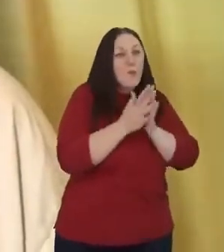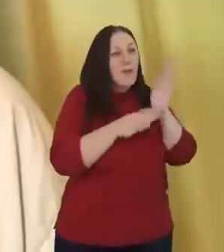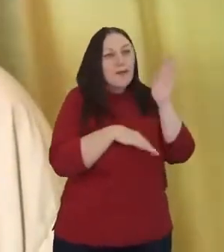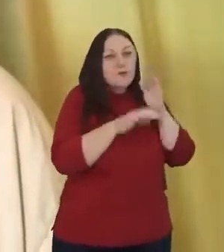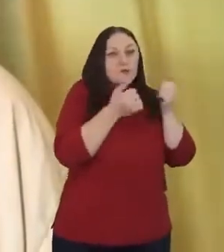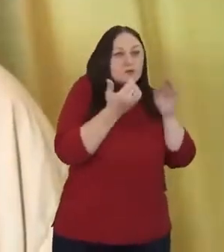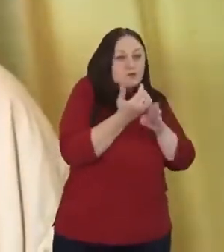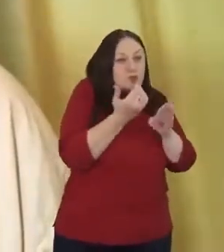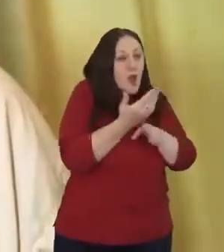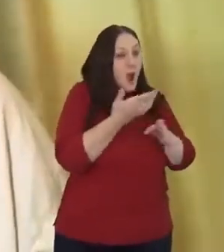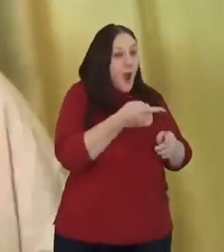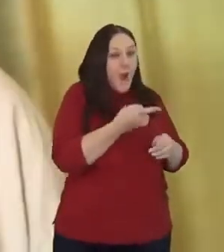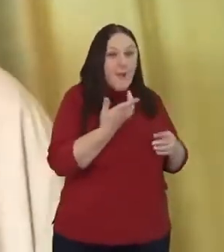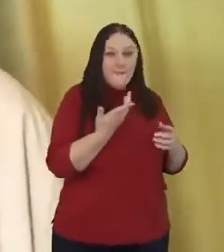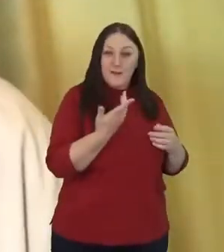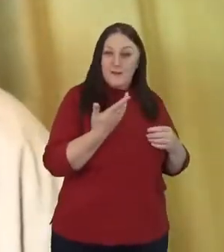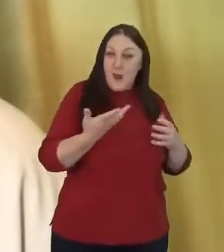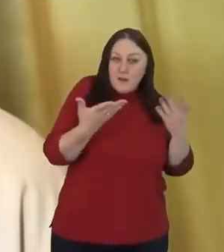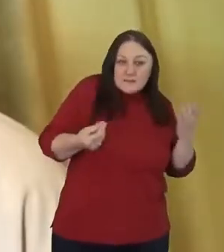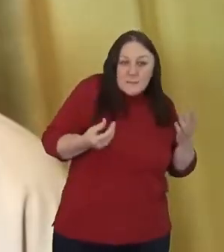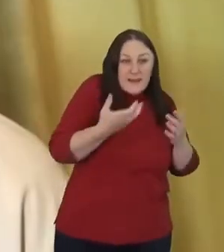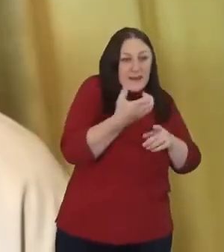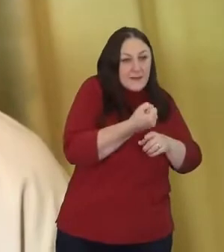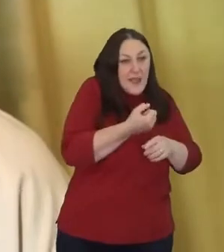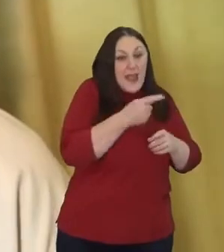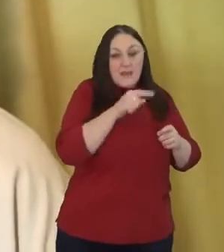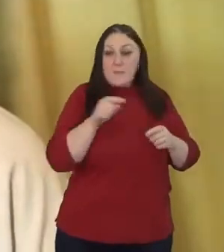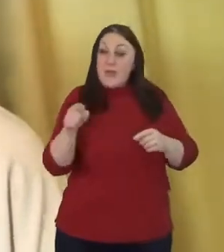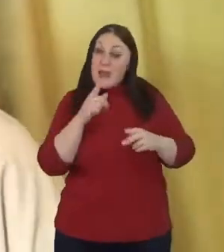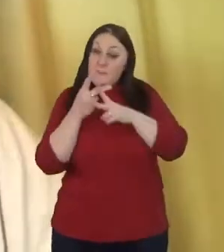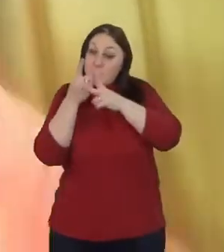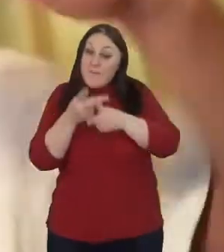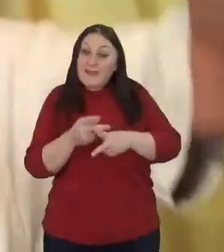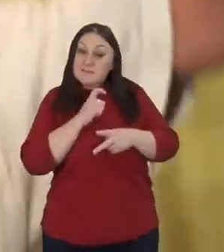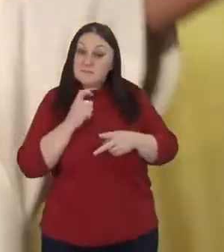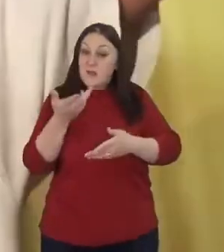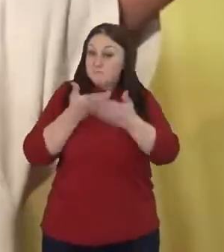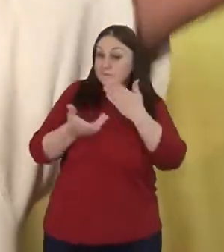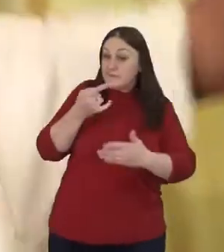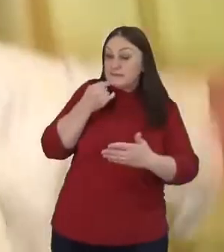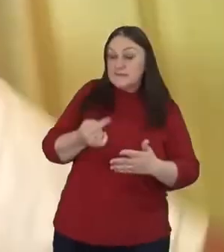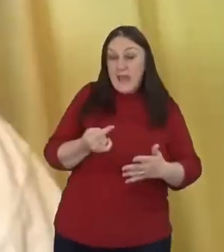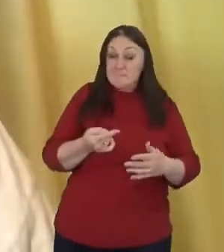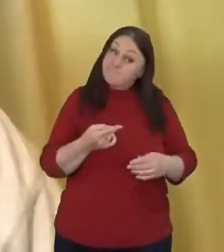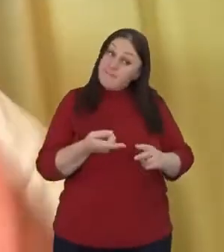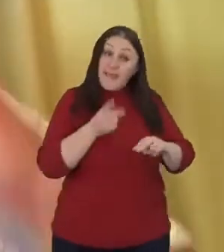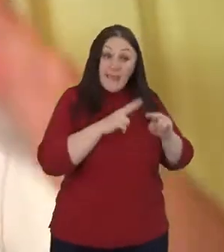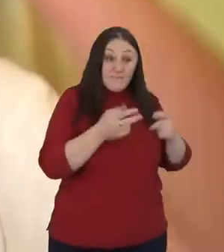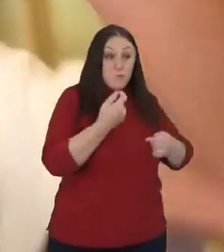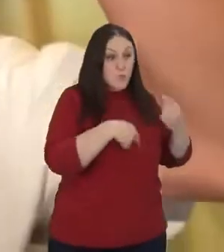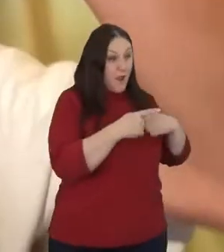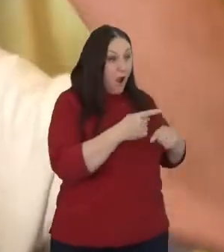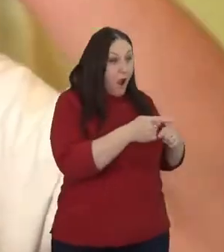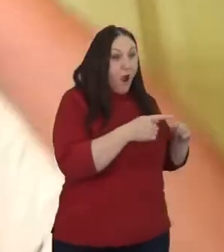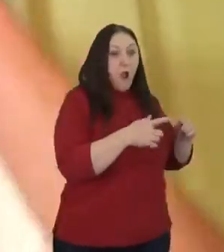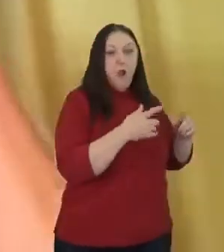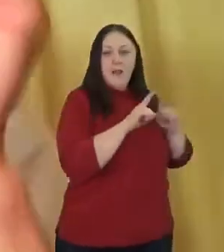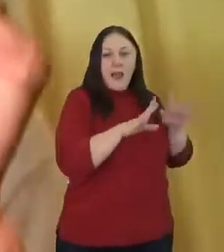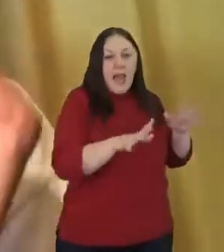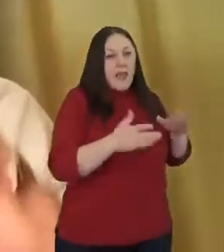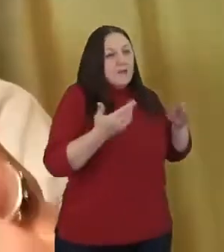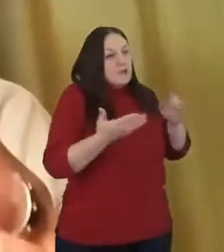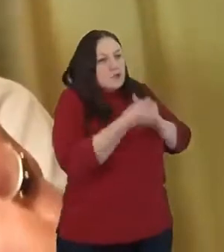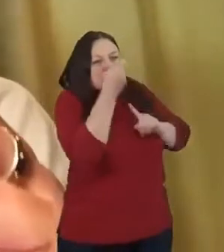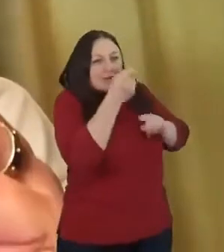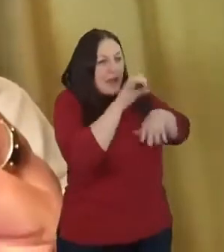climbing the ladder of upward mobility and status and success, if we find ourselves climbing our way up,